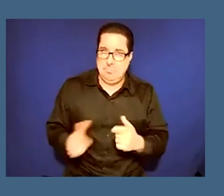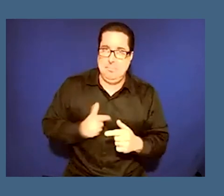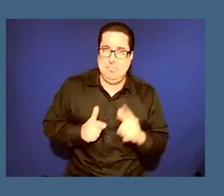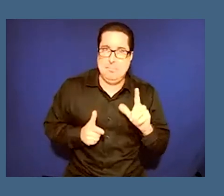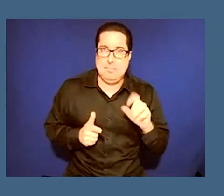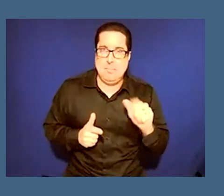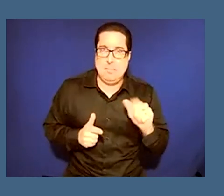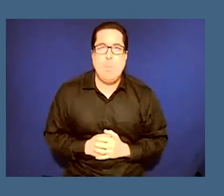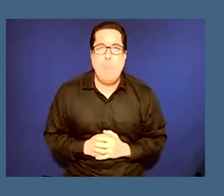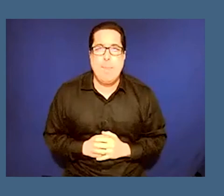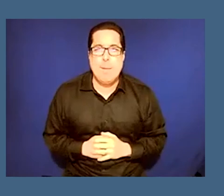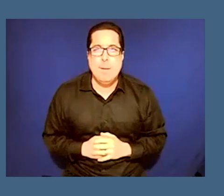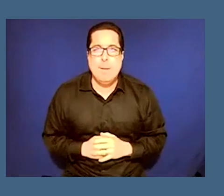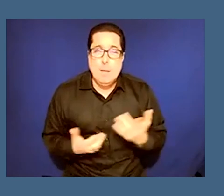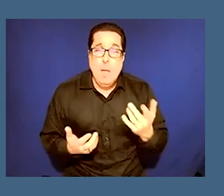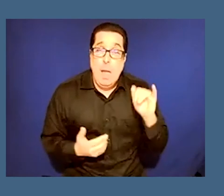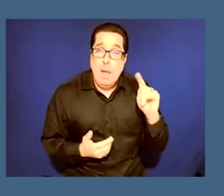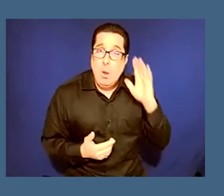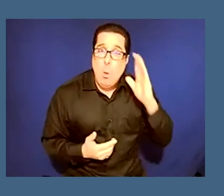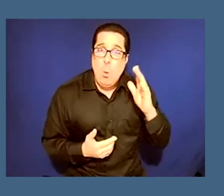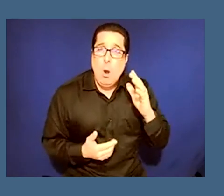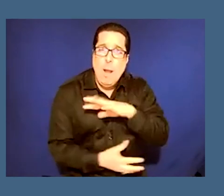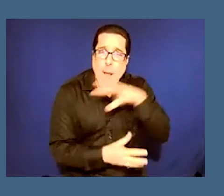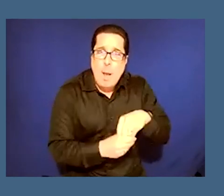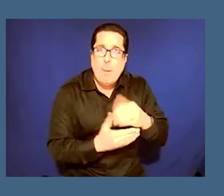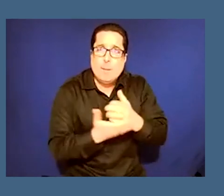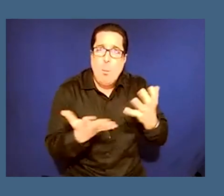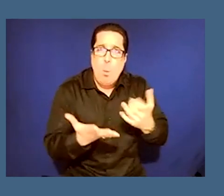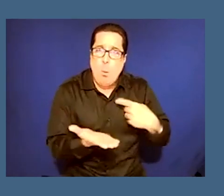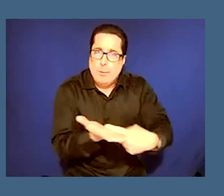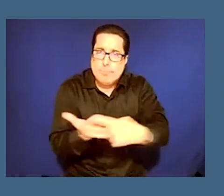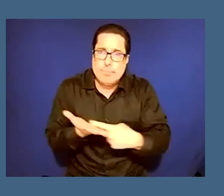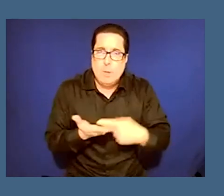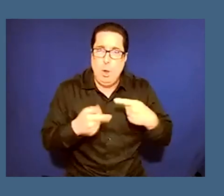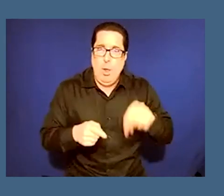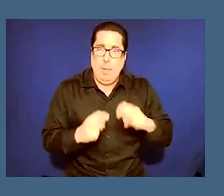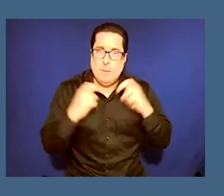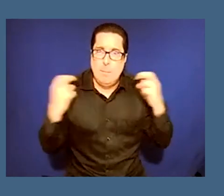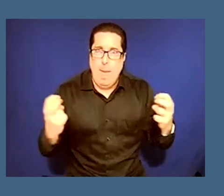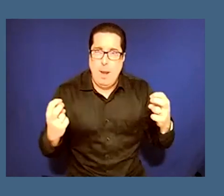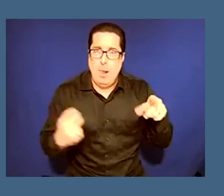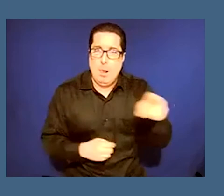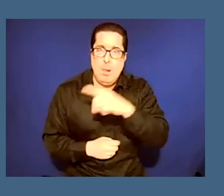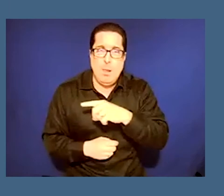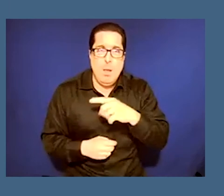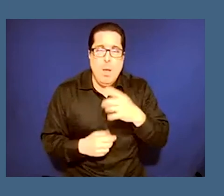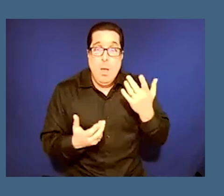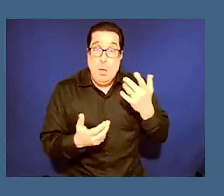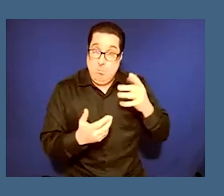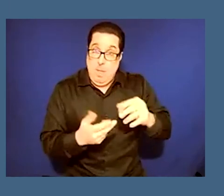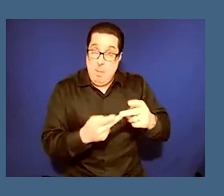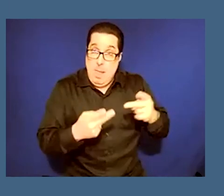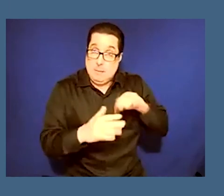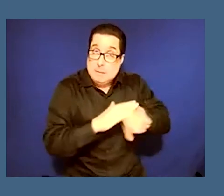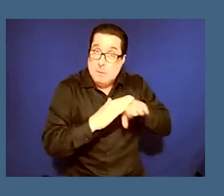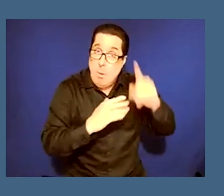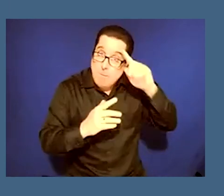i guess it would encompass some of what we discussed during this panel about a place that is accessible to people where they feel safe and